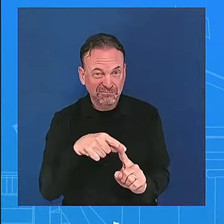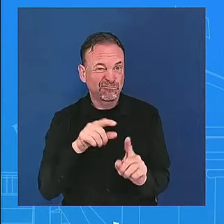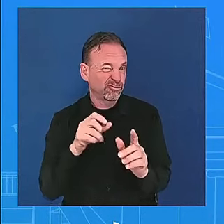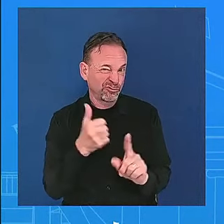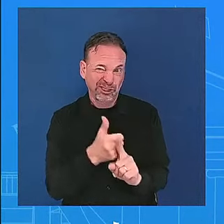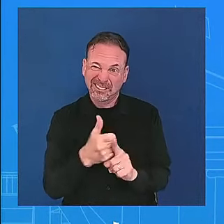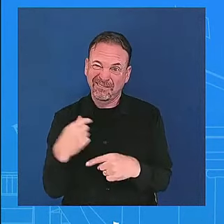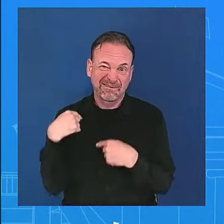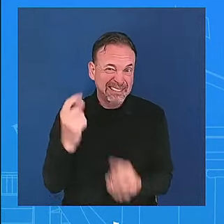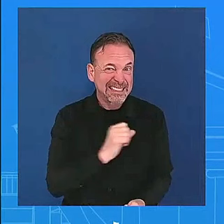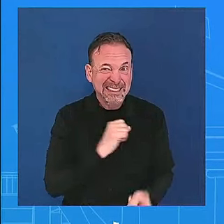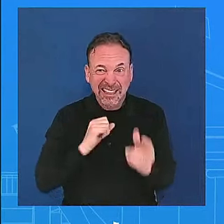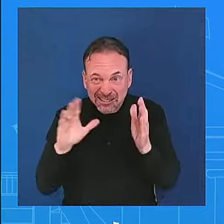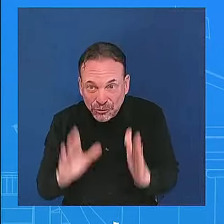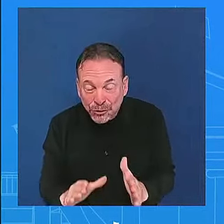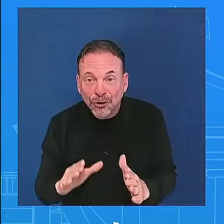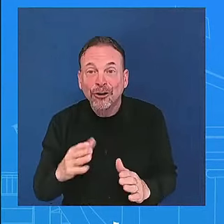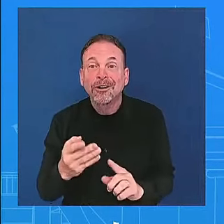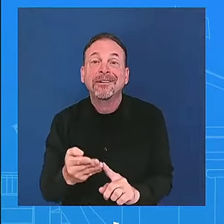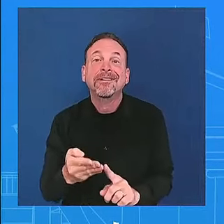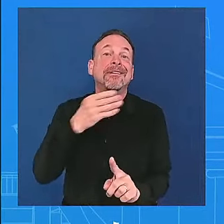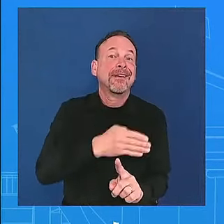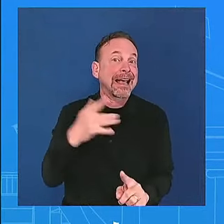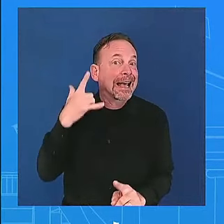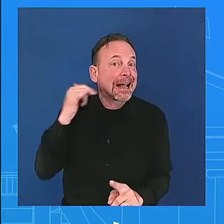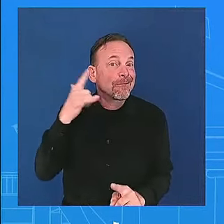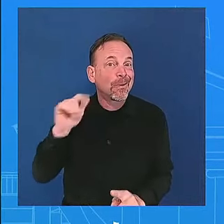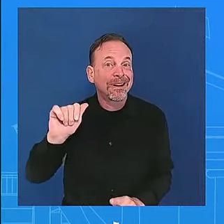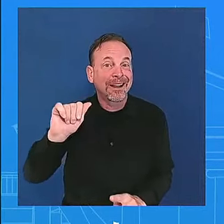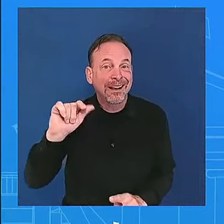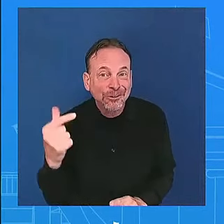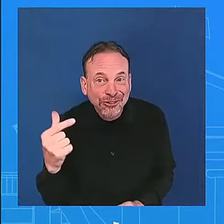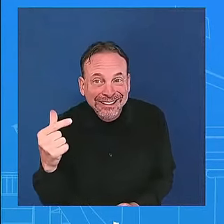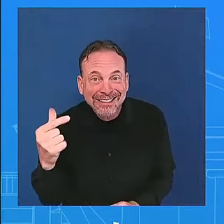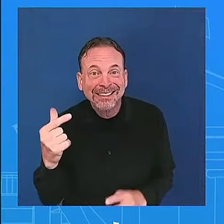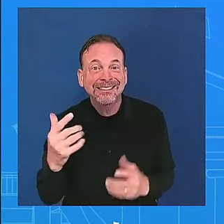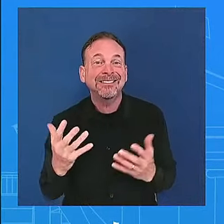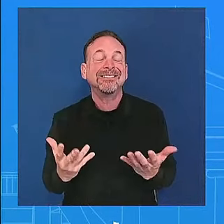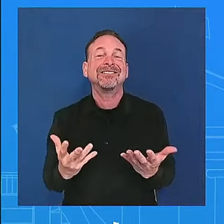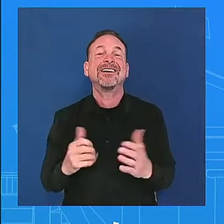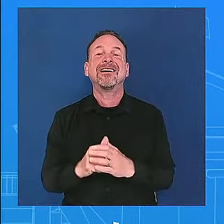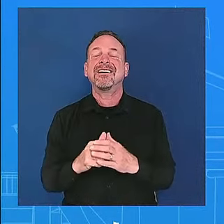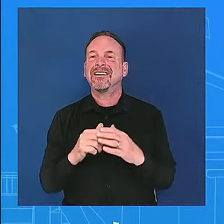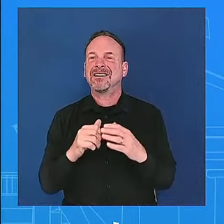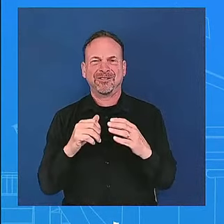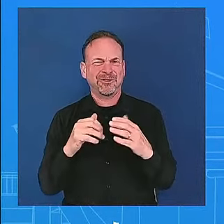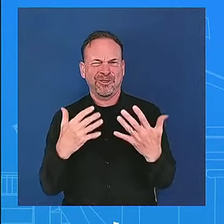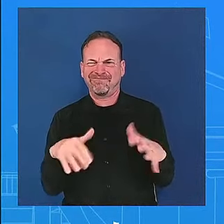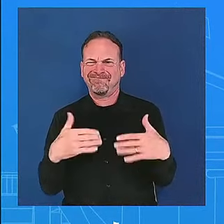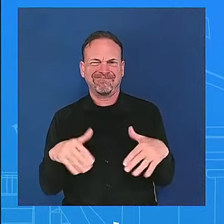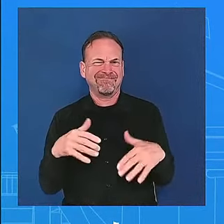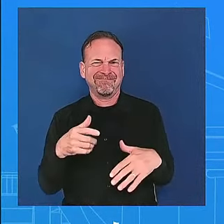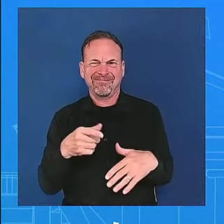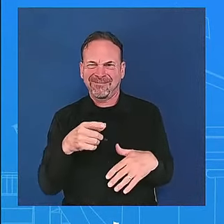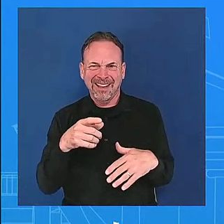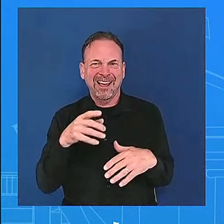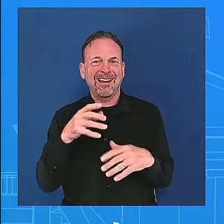uh she has been obviously a vice president for almost four years she is immensely qualified